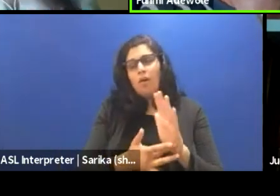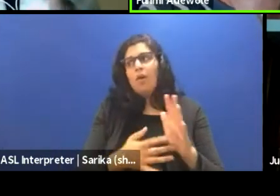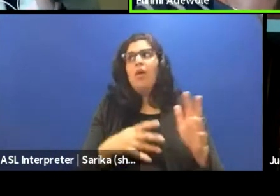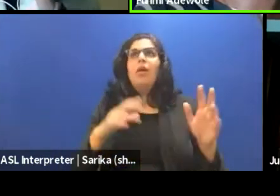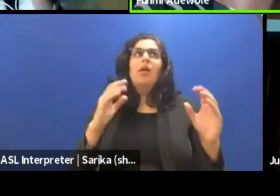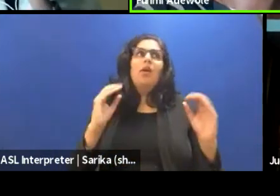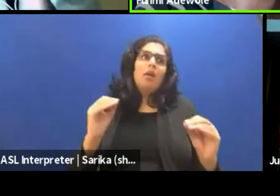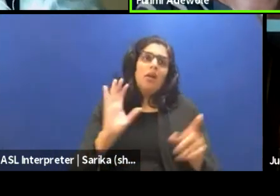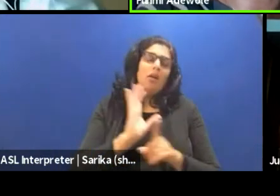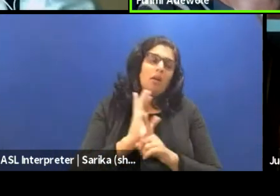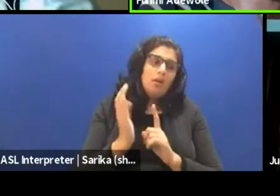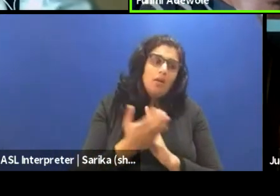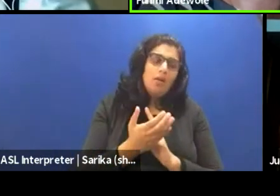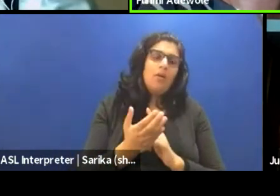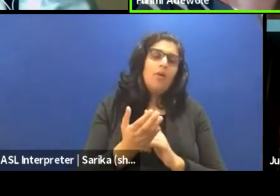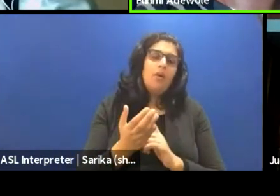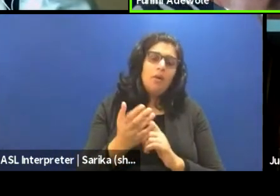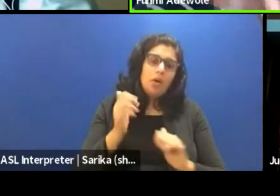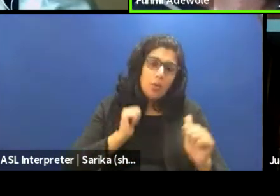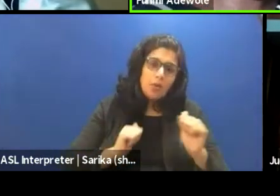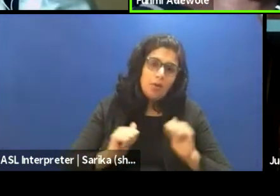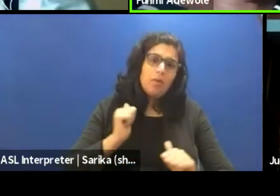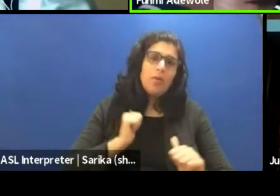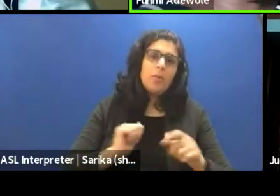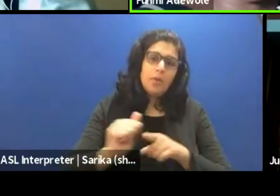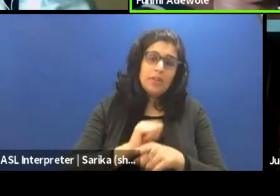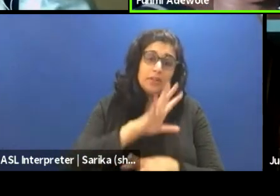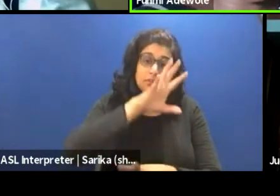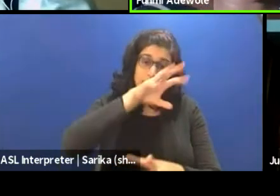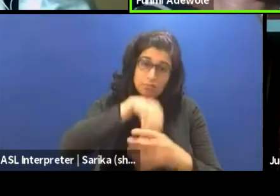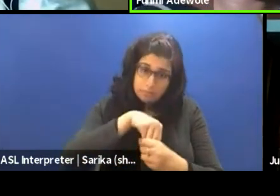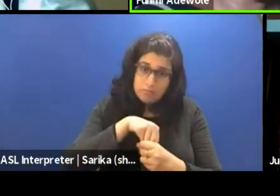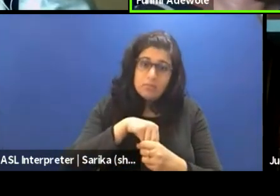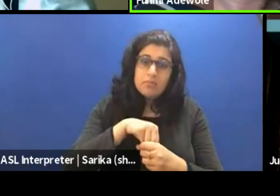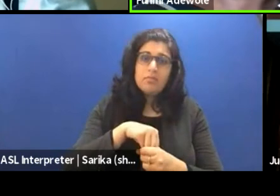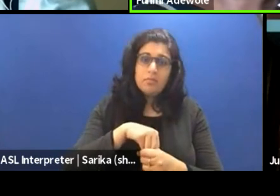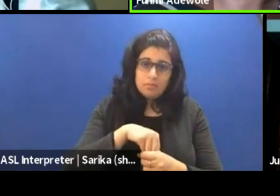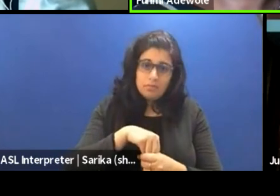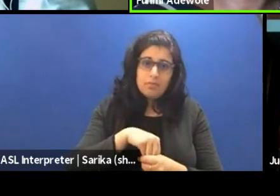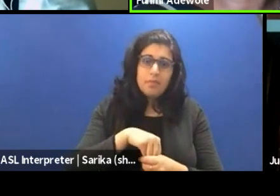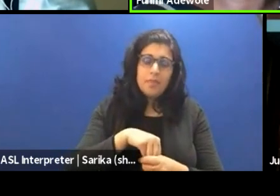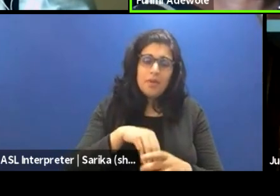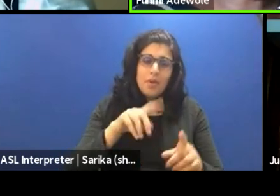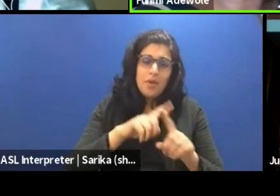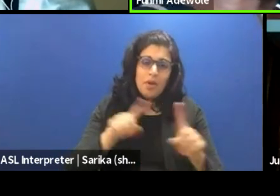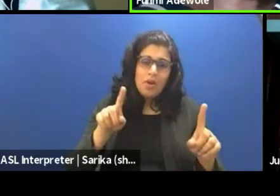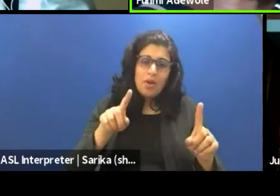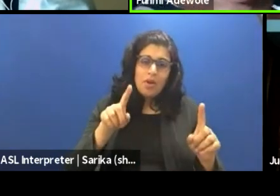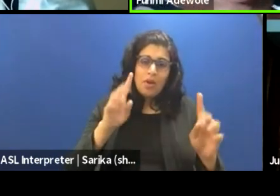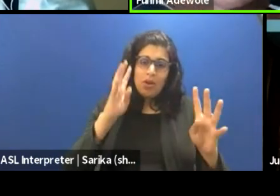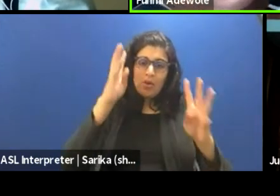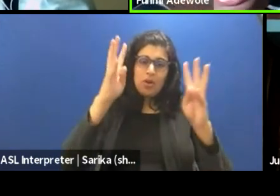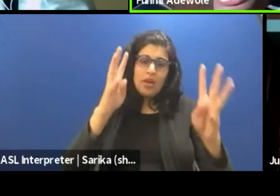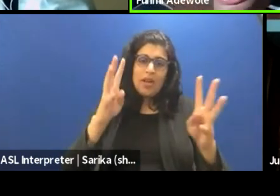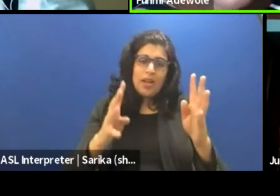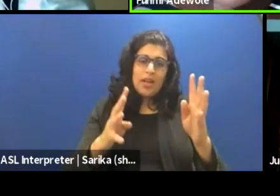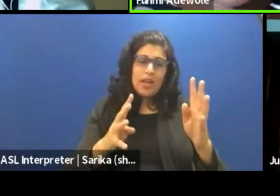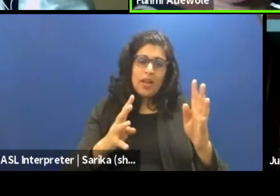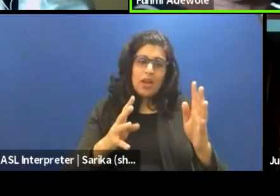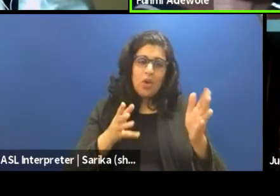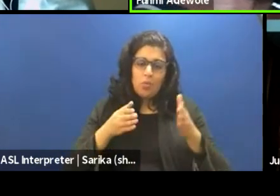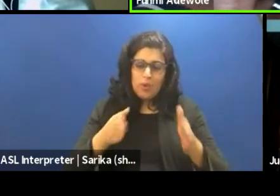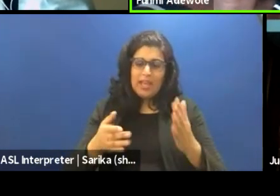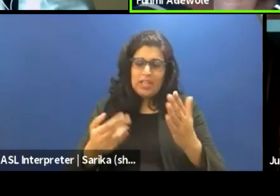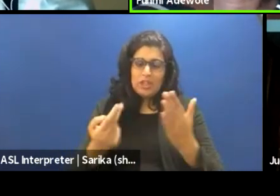and performance practices. into these institutions, but they've created a method of using them there